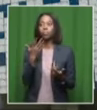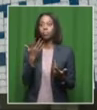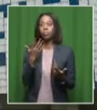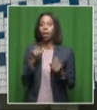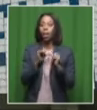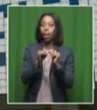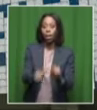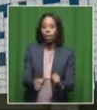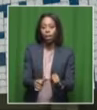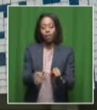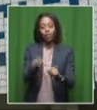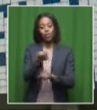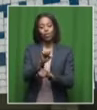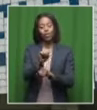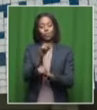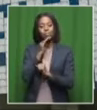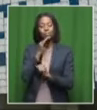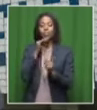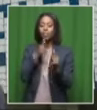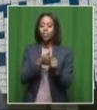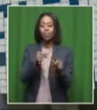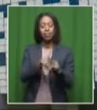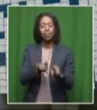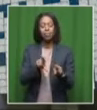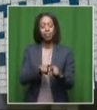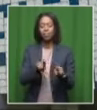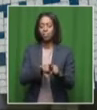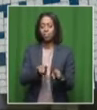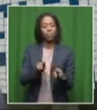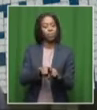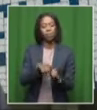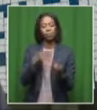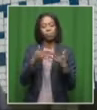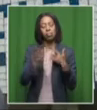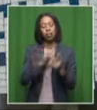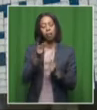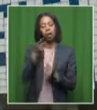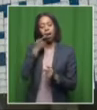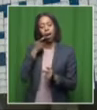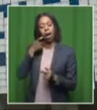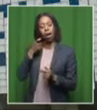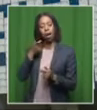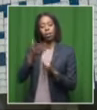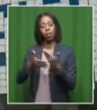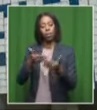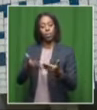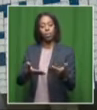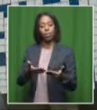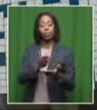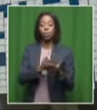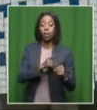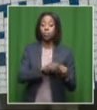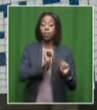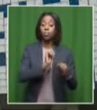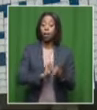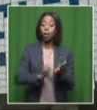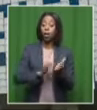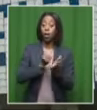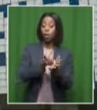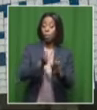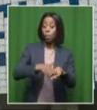stay without it. So it follows the same trajectory like, like any other addiction. And sometimes they need help